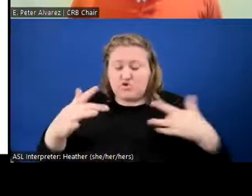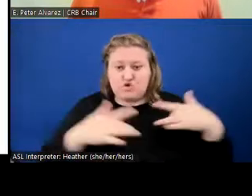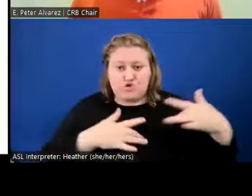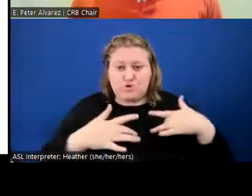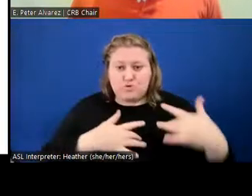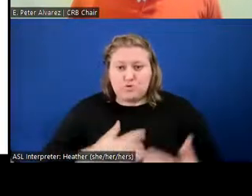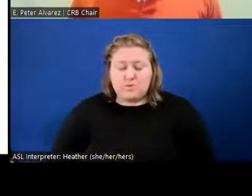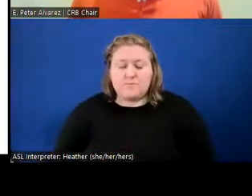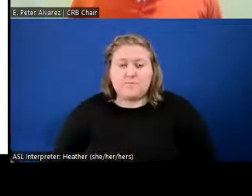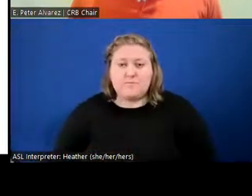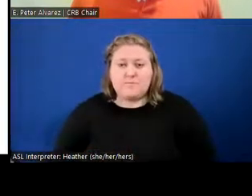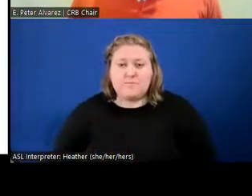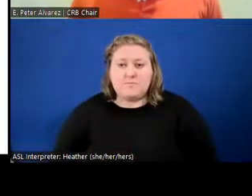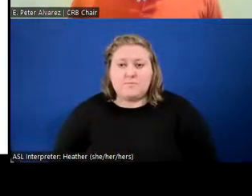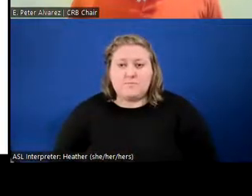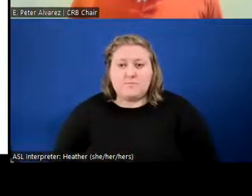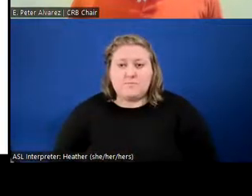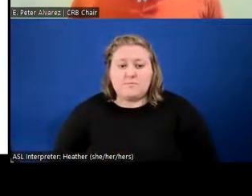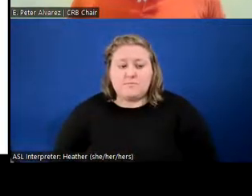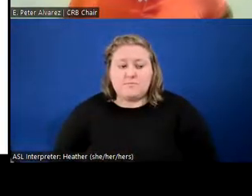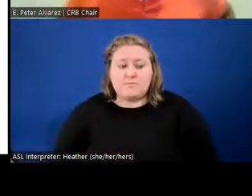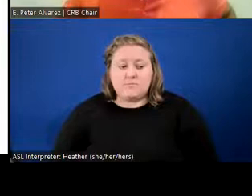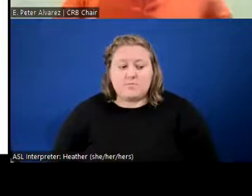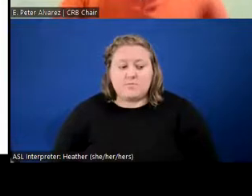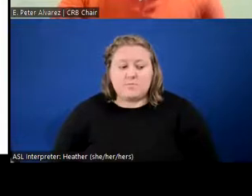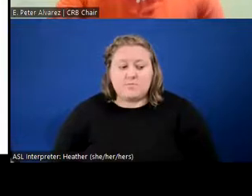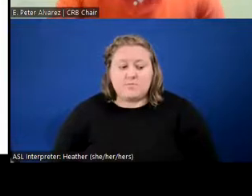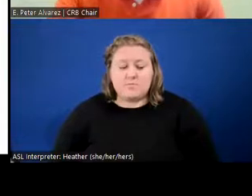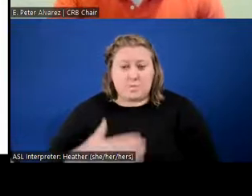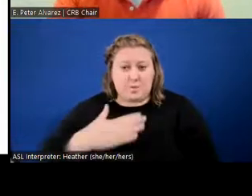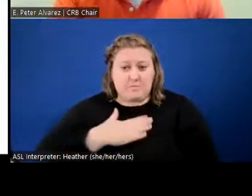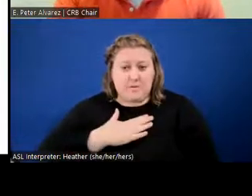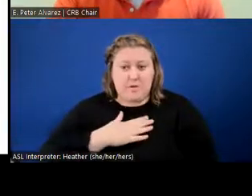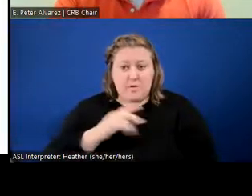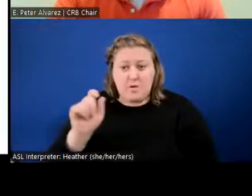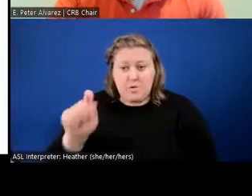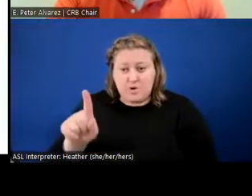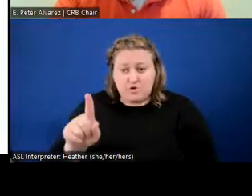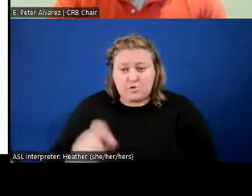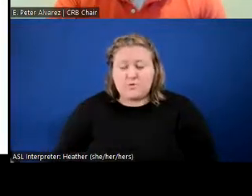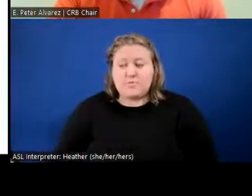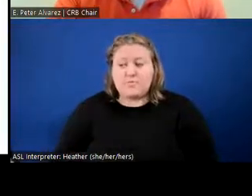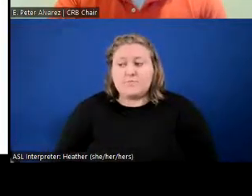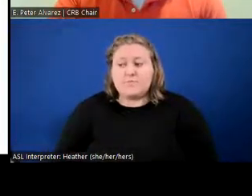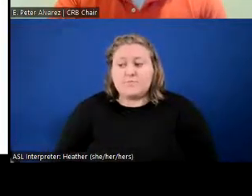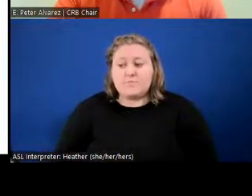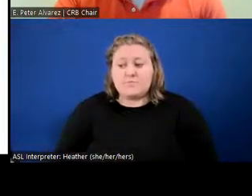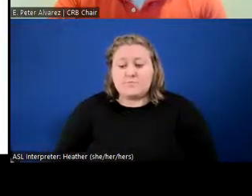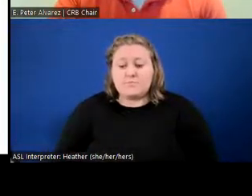I guess my question is, do you feel that you all have the